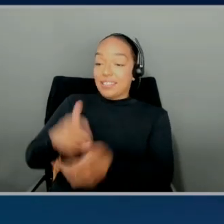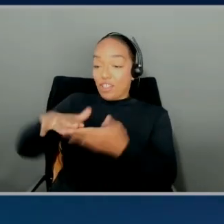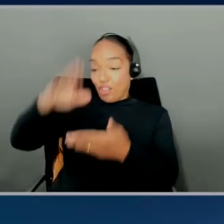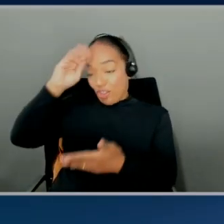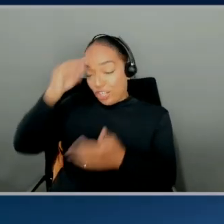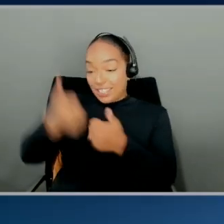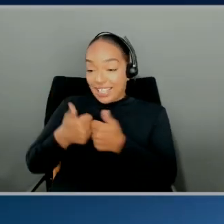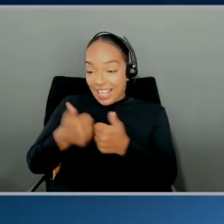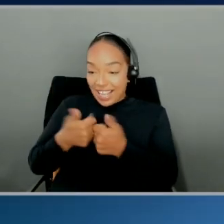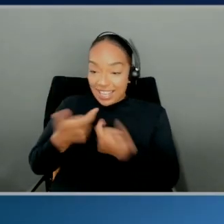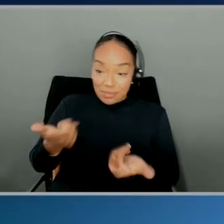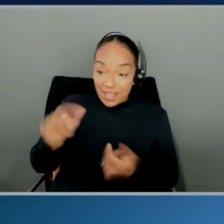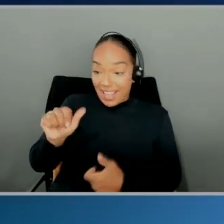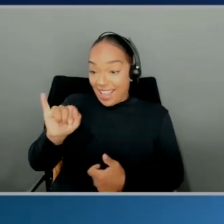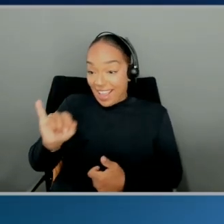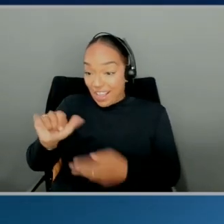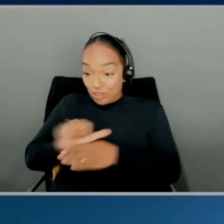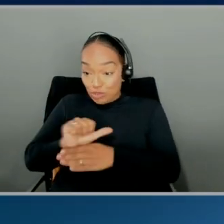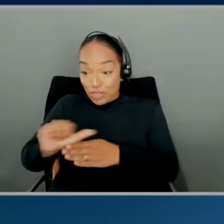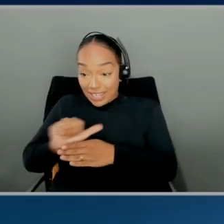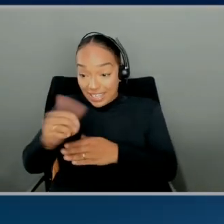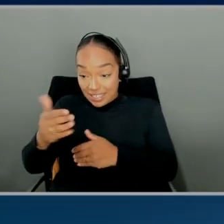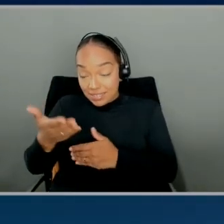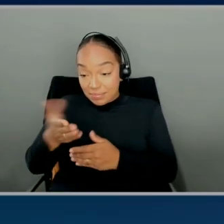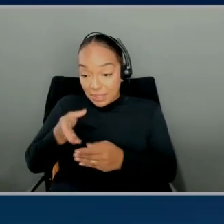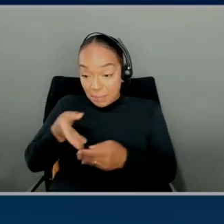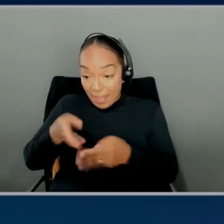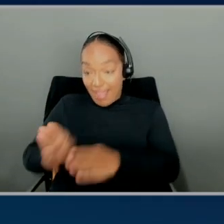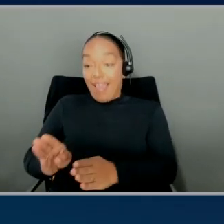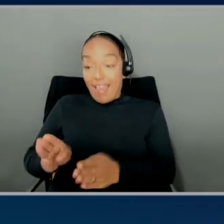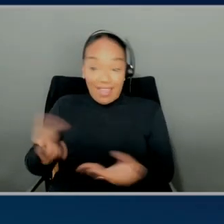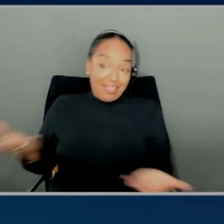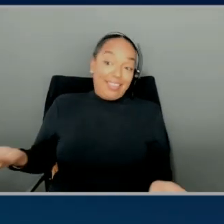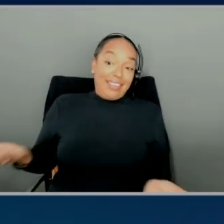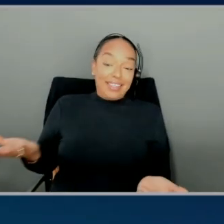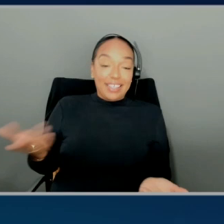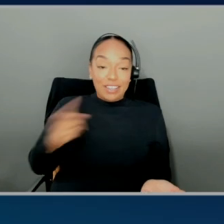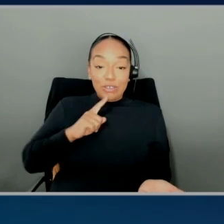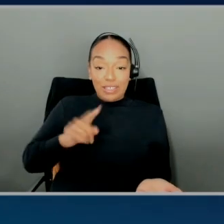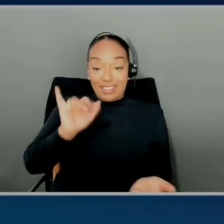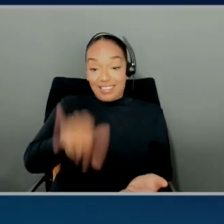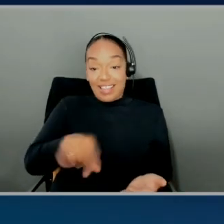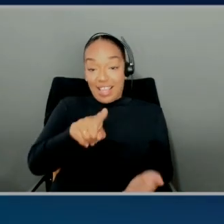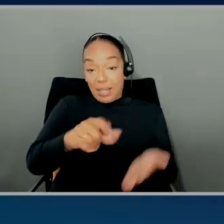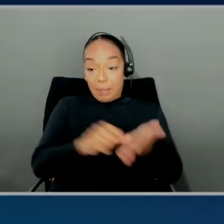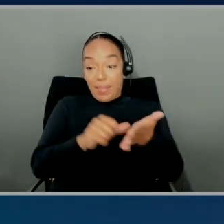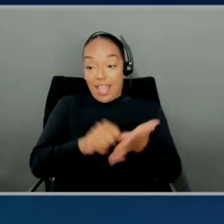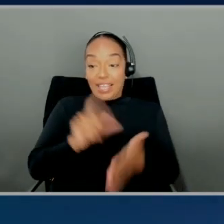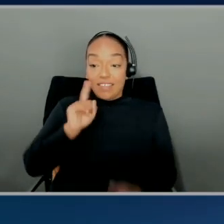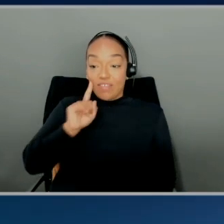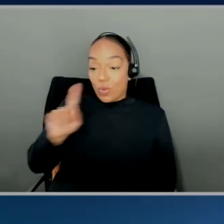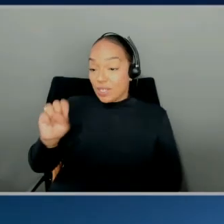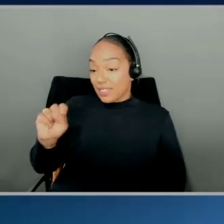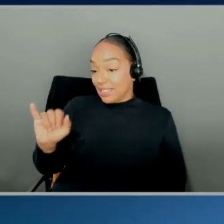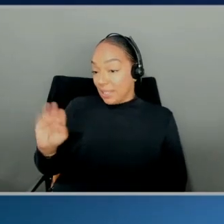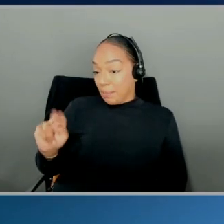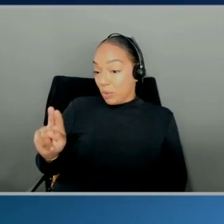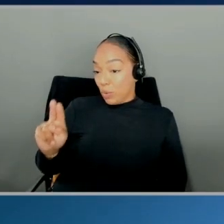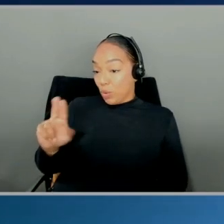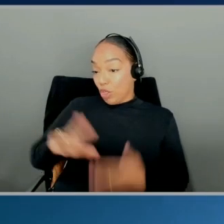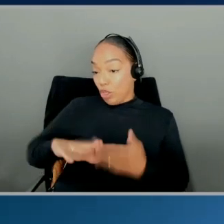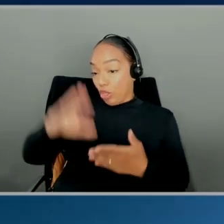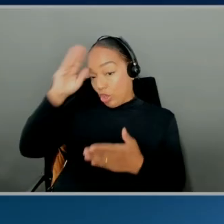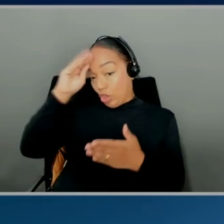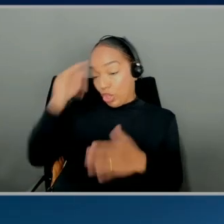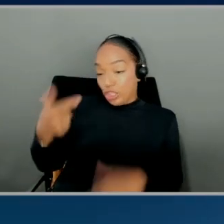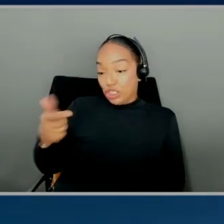path. I mean, come on. But yeah, I'm looking at right now the landing page for the Simular and generative AI training path. We can